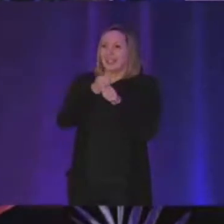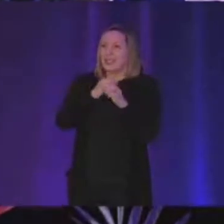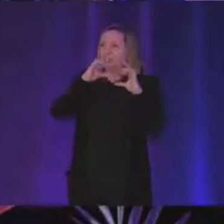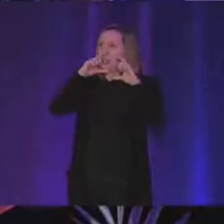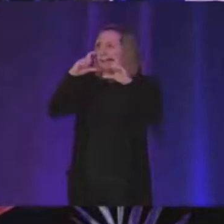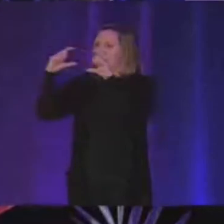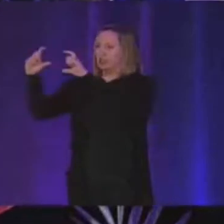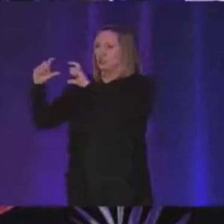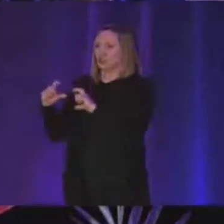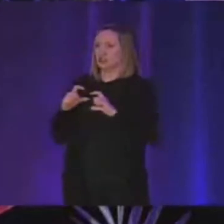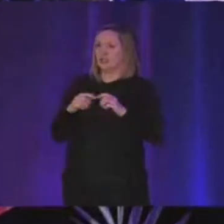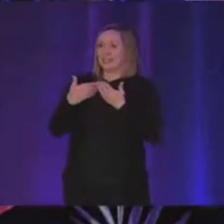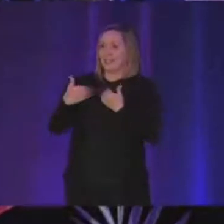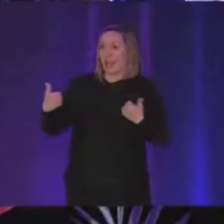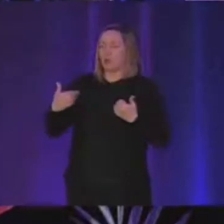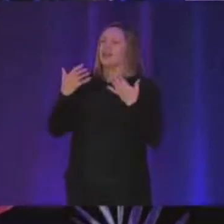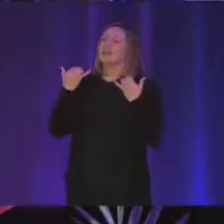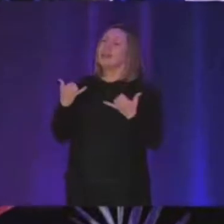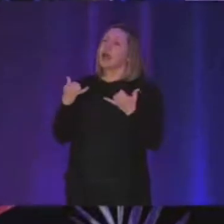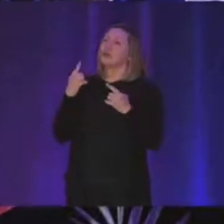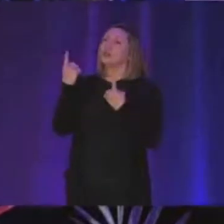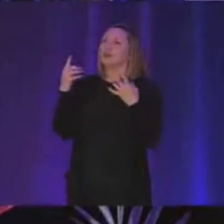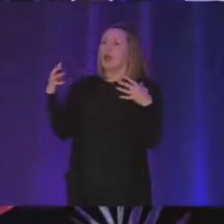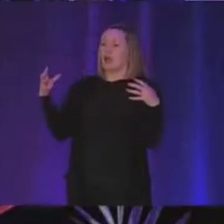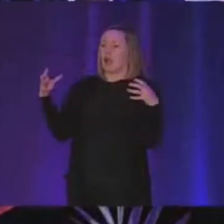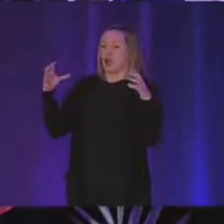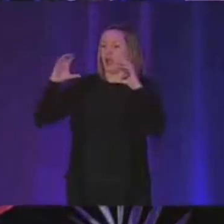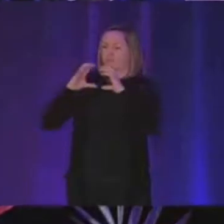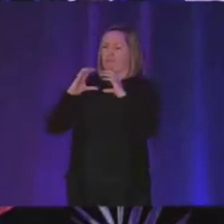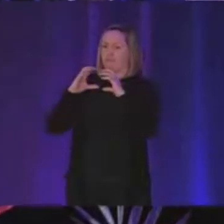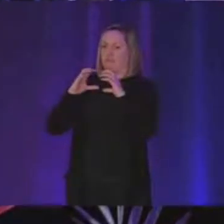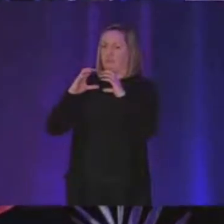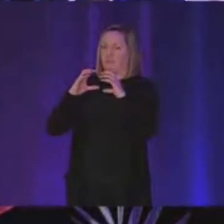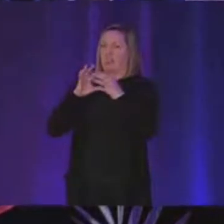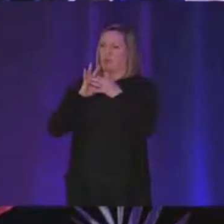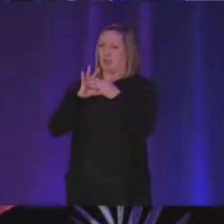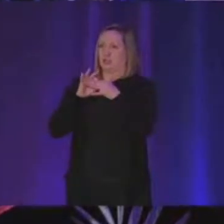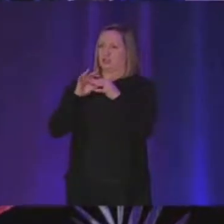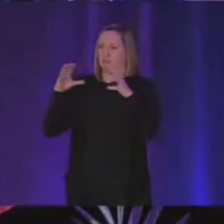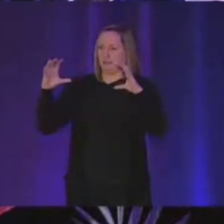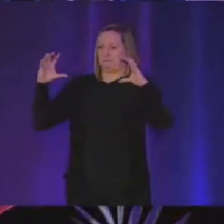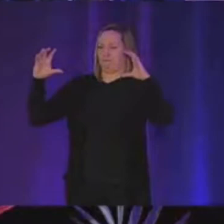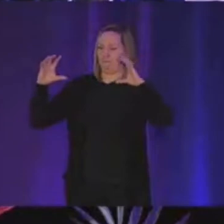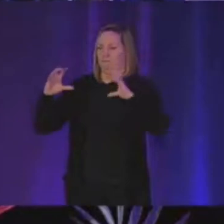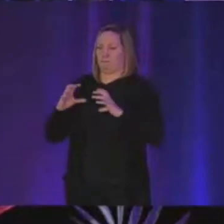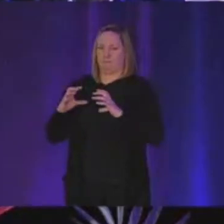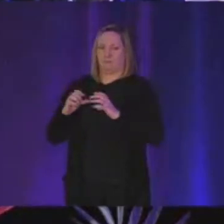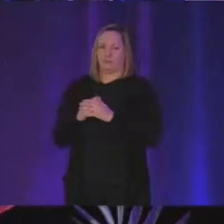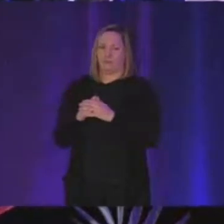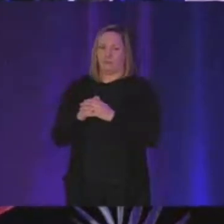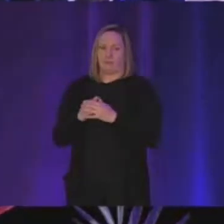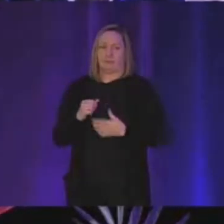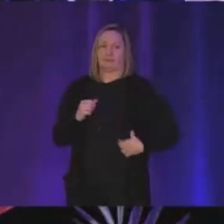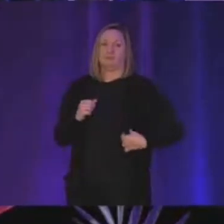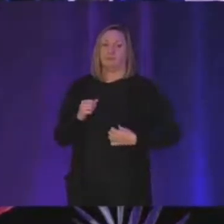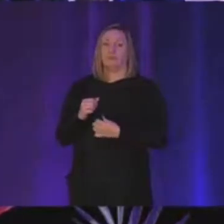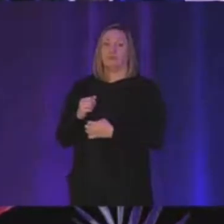independently now you can start thinking how to compress them in relation with each other and so for this the